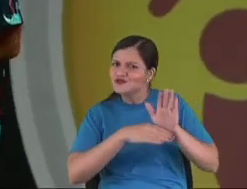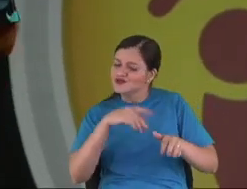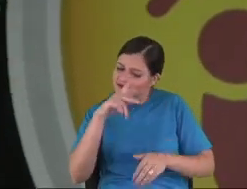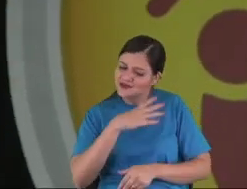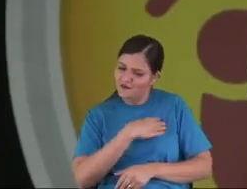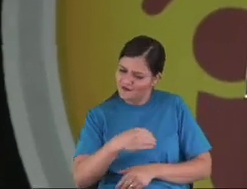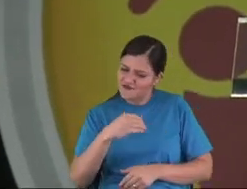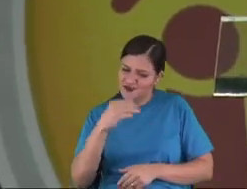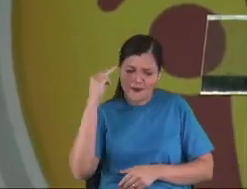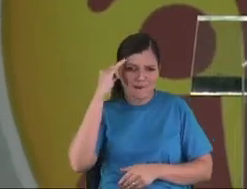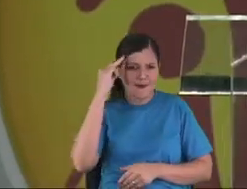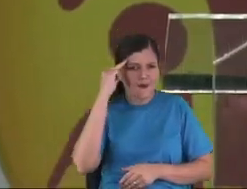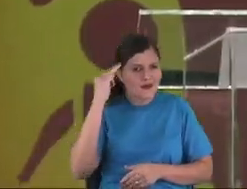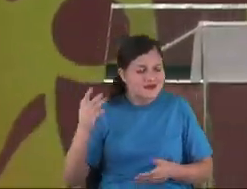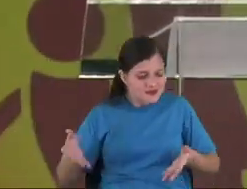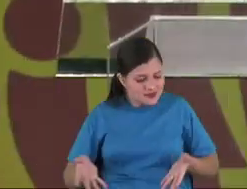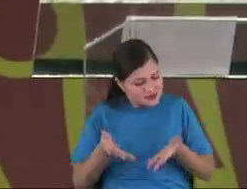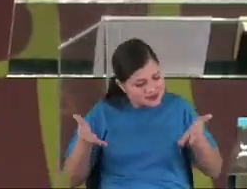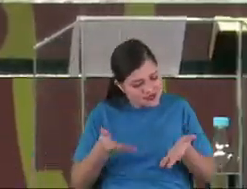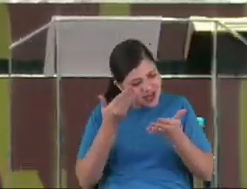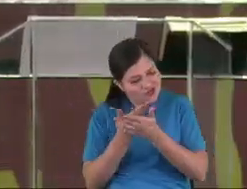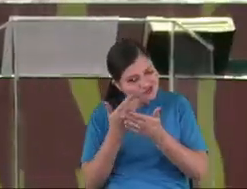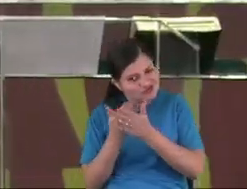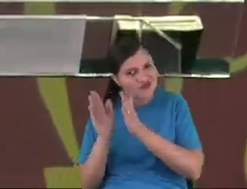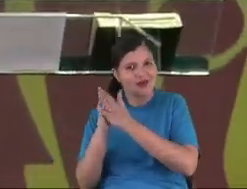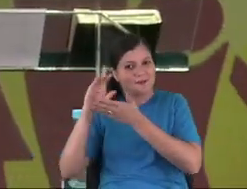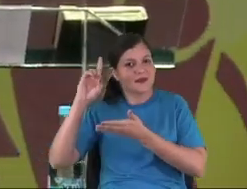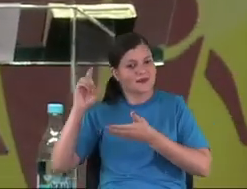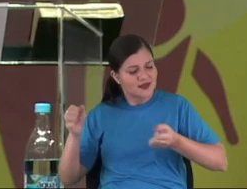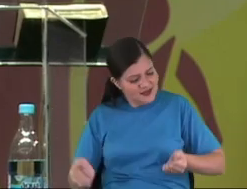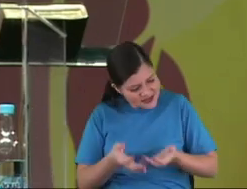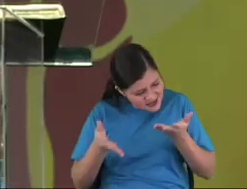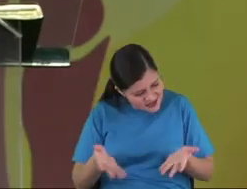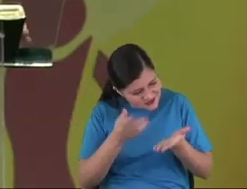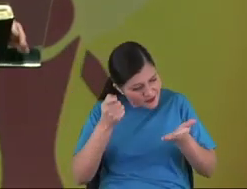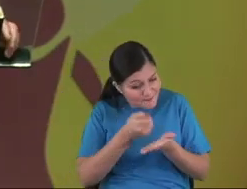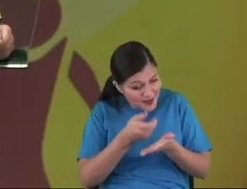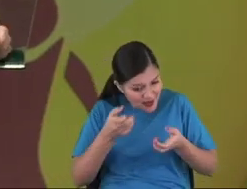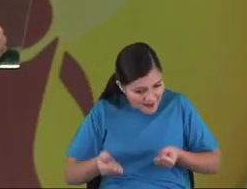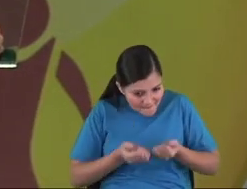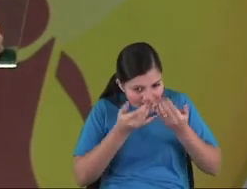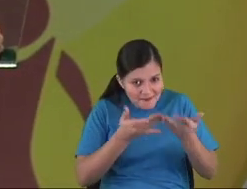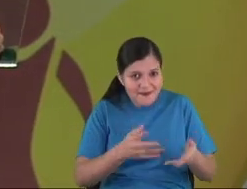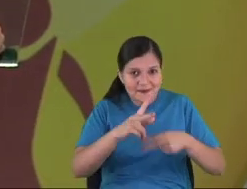word of God. Motivate your kids, reward them to